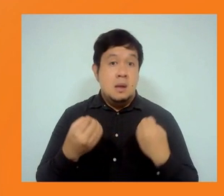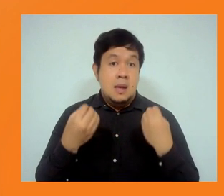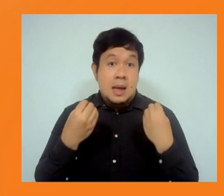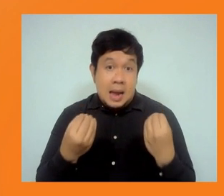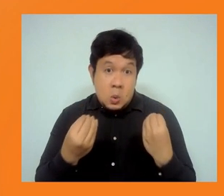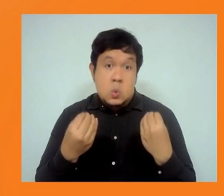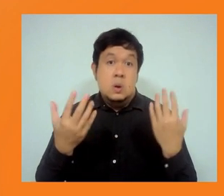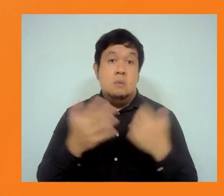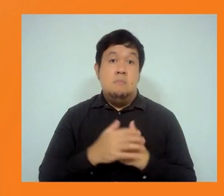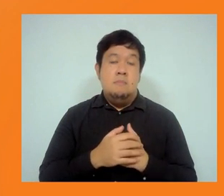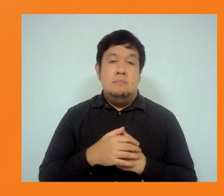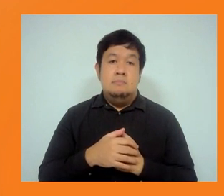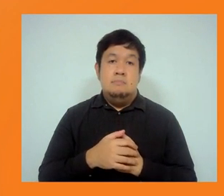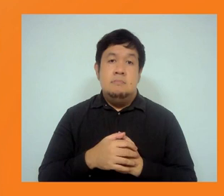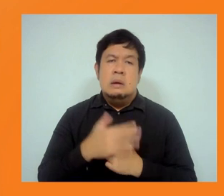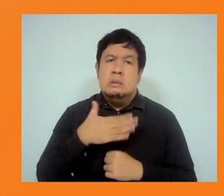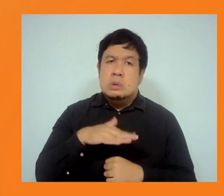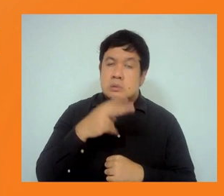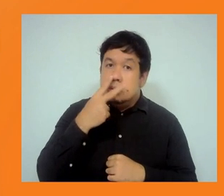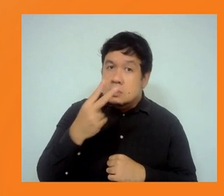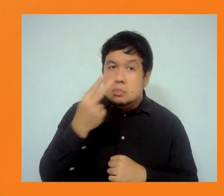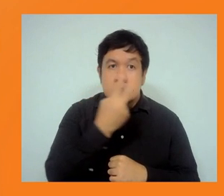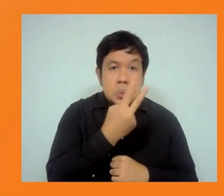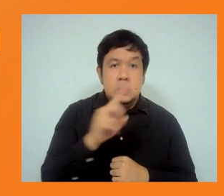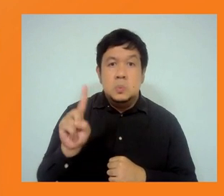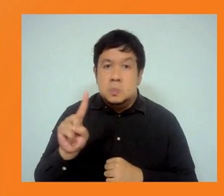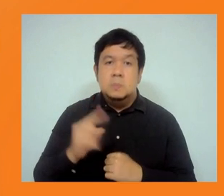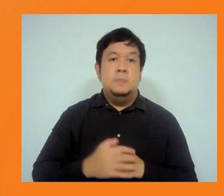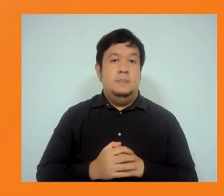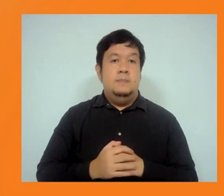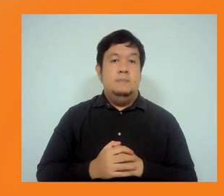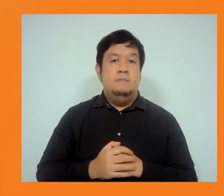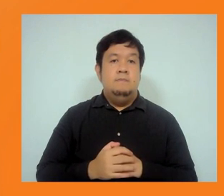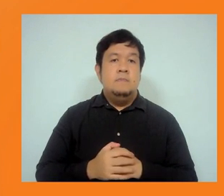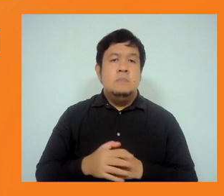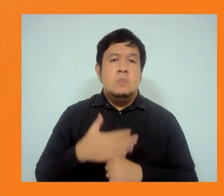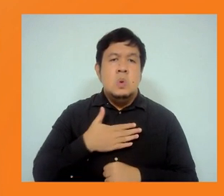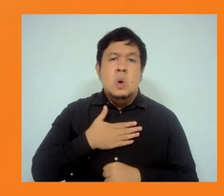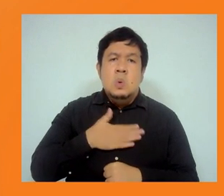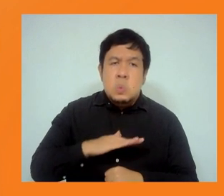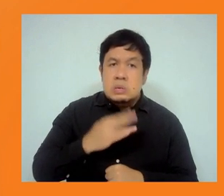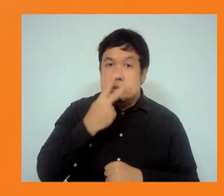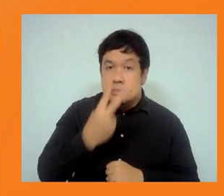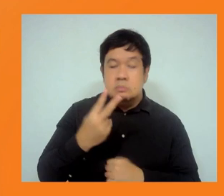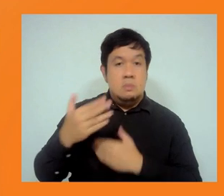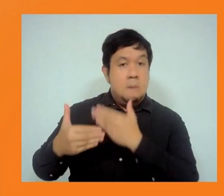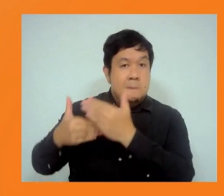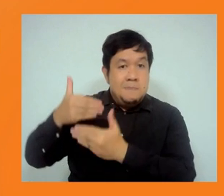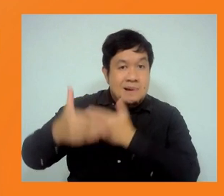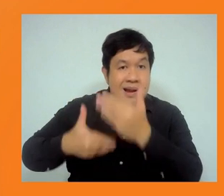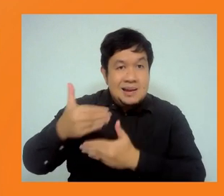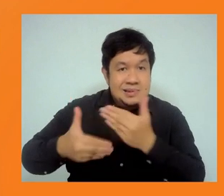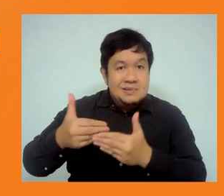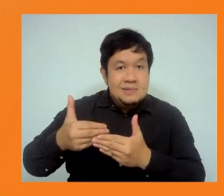proposing to do more work on. We want to institute a process to have regular assessments and regular dialogues. We want